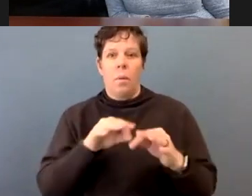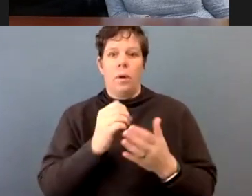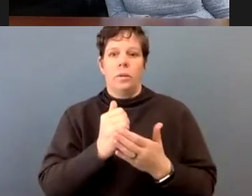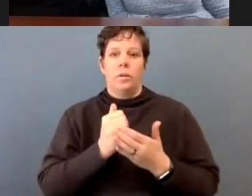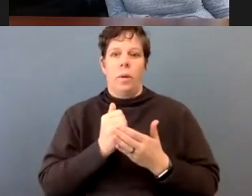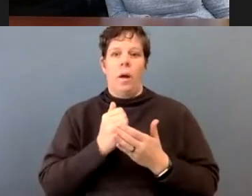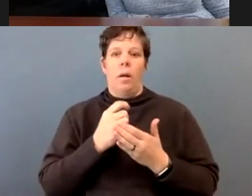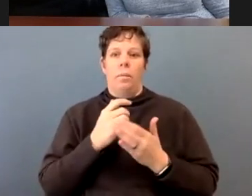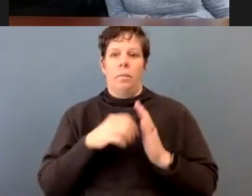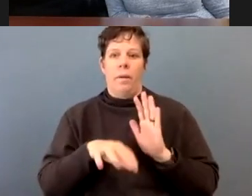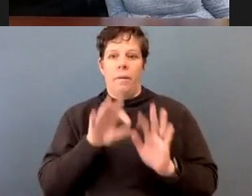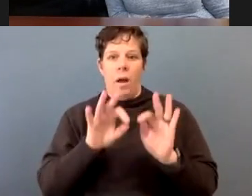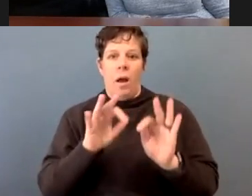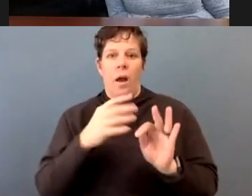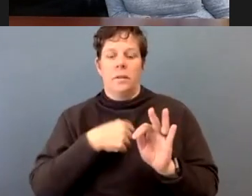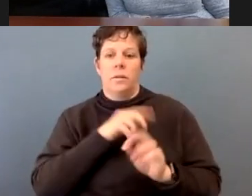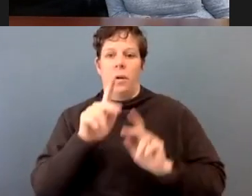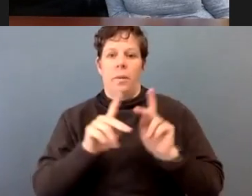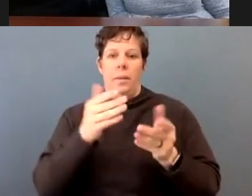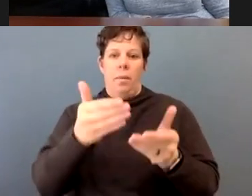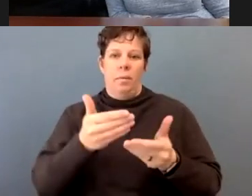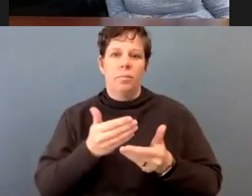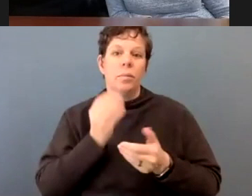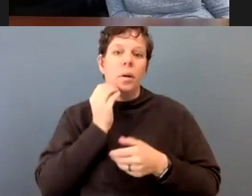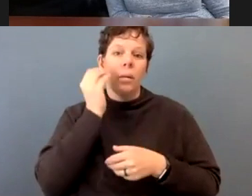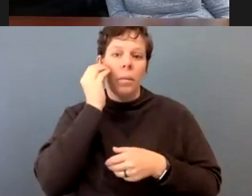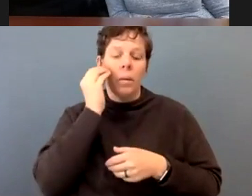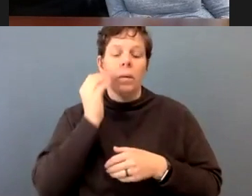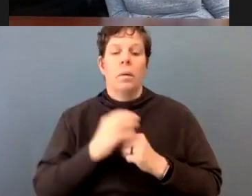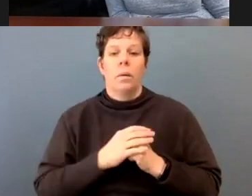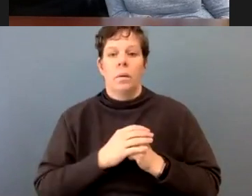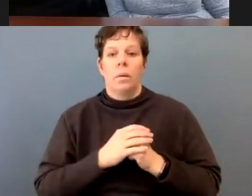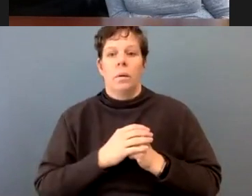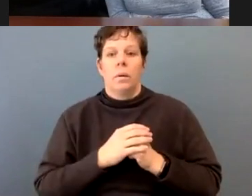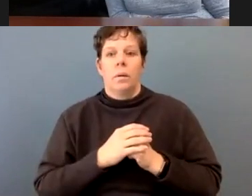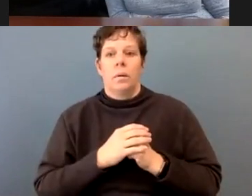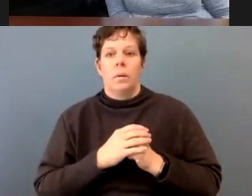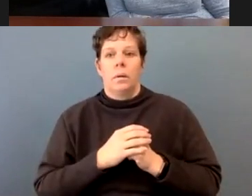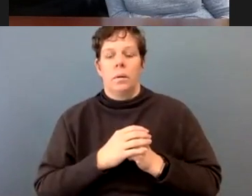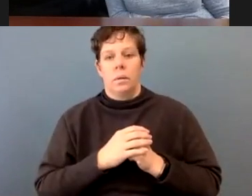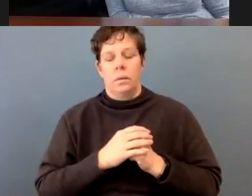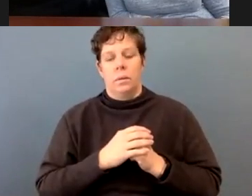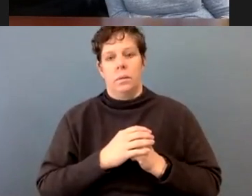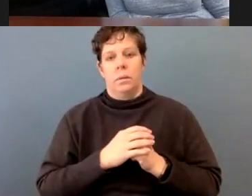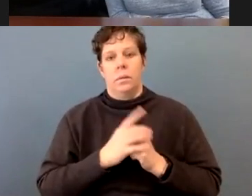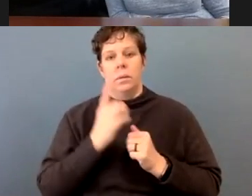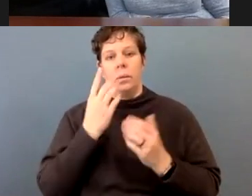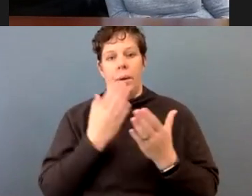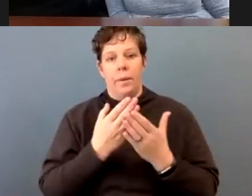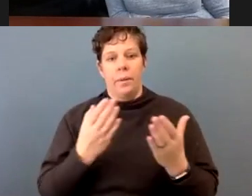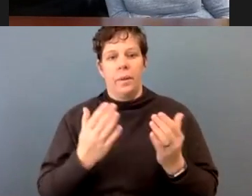I think one of the things that is